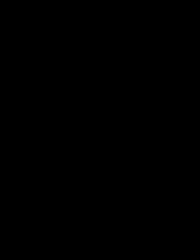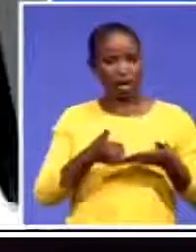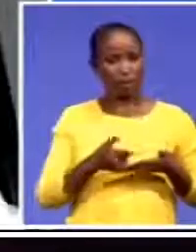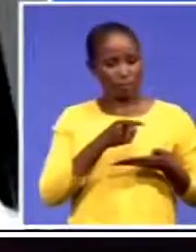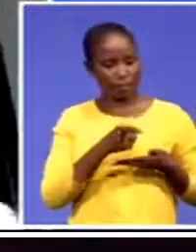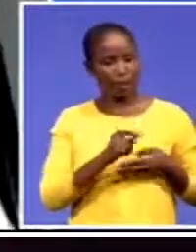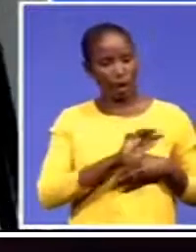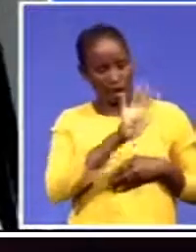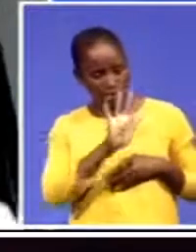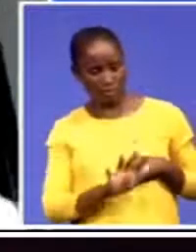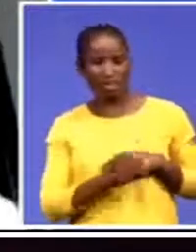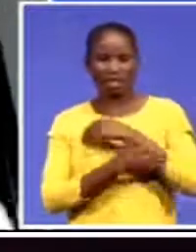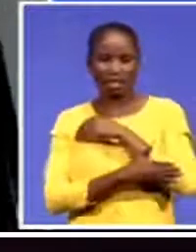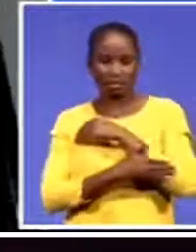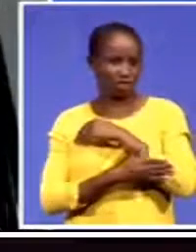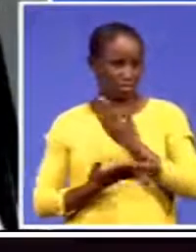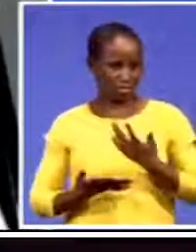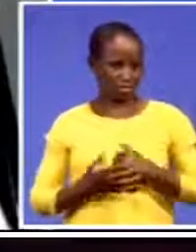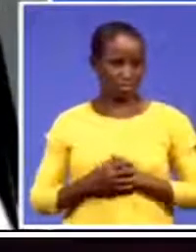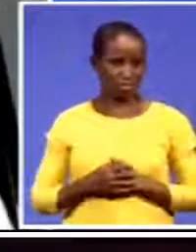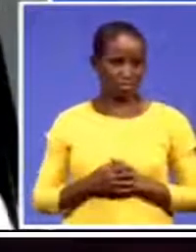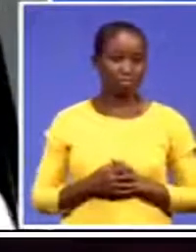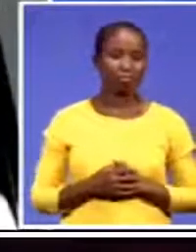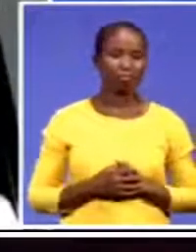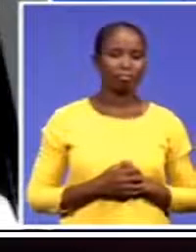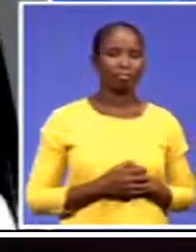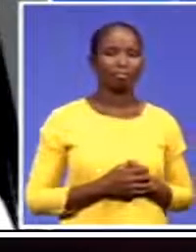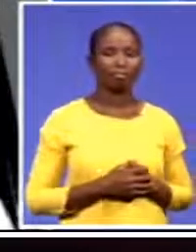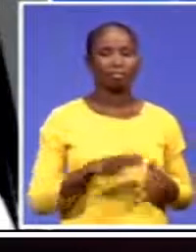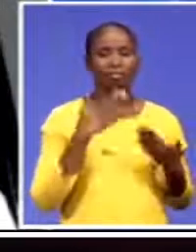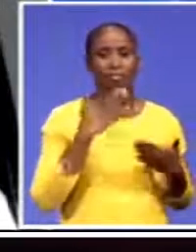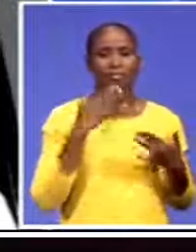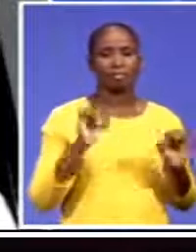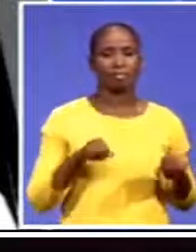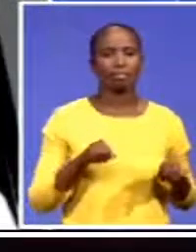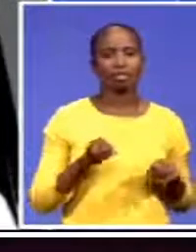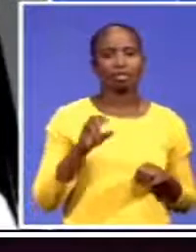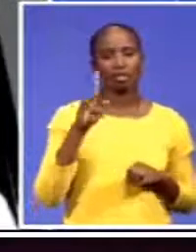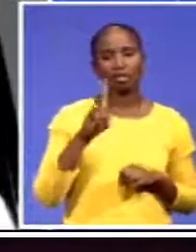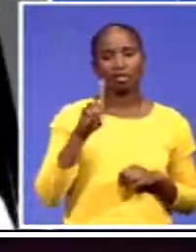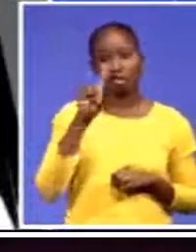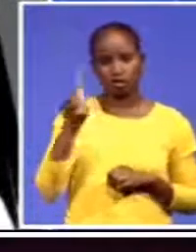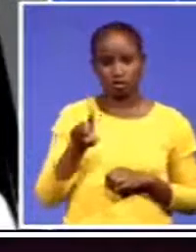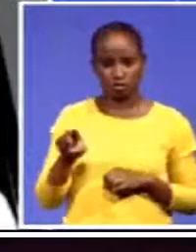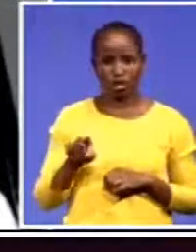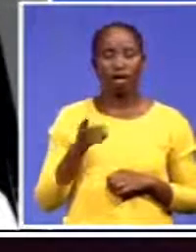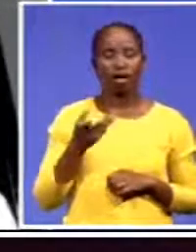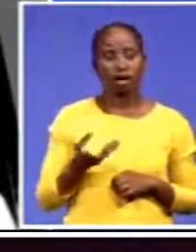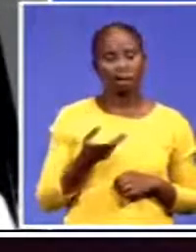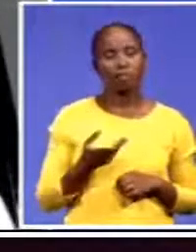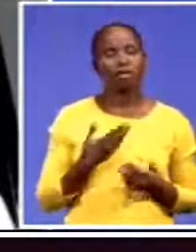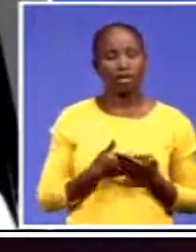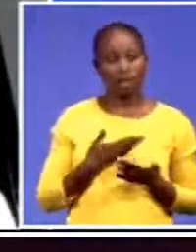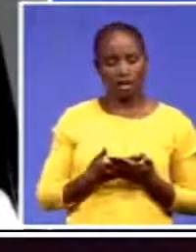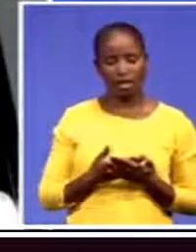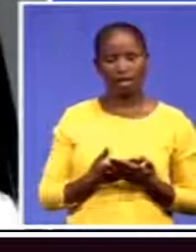Thank you very much, Desiree and viewers. And I think, as Victor sort of alluded to, there's a very powerful platform that we have